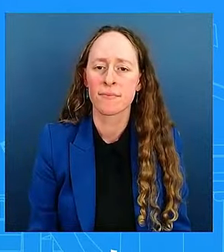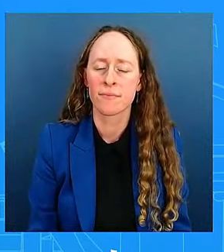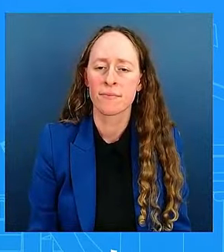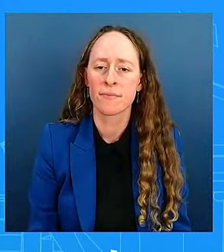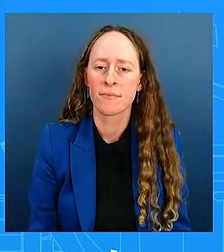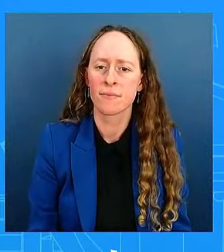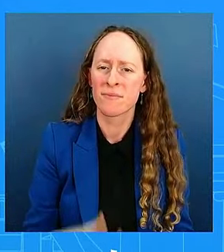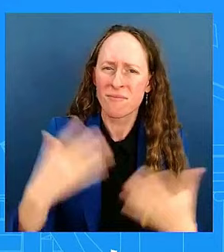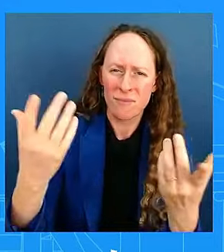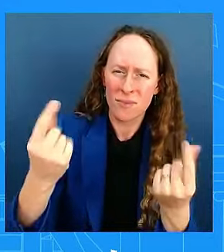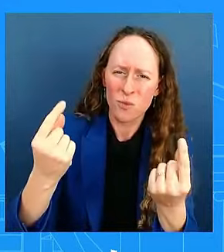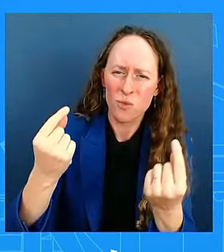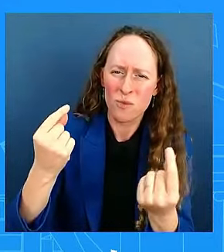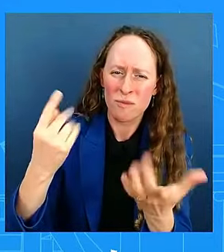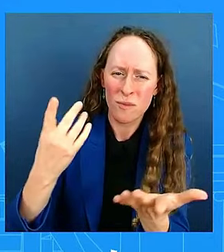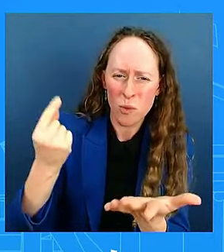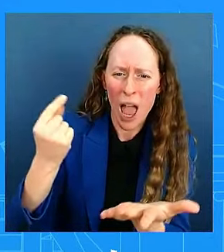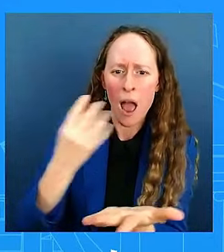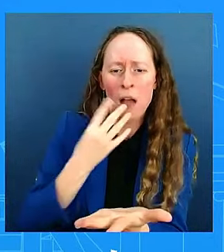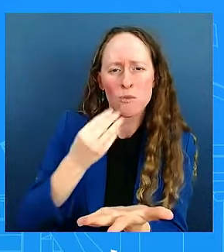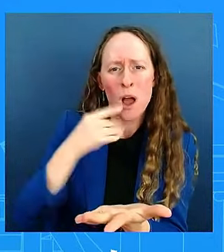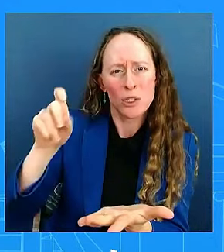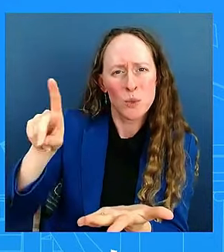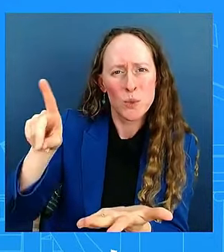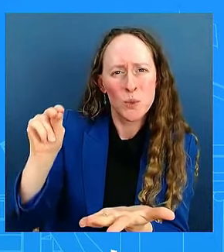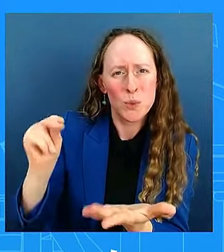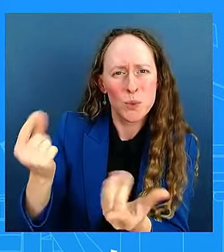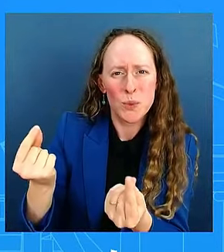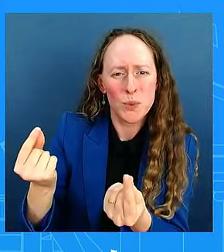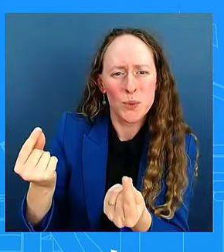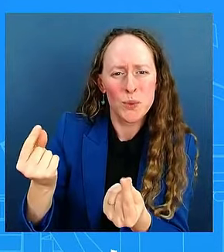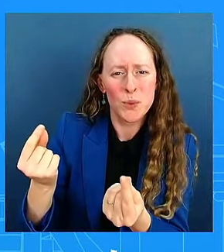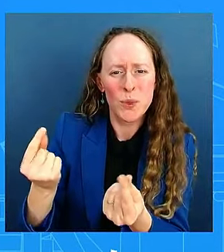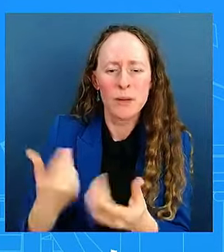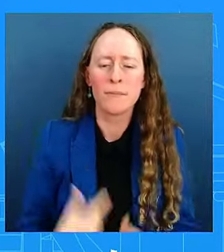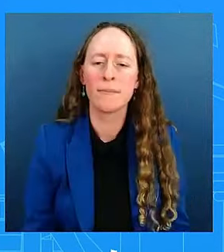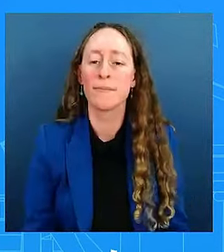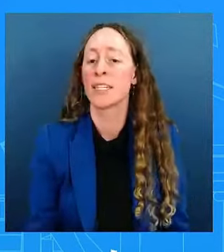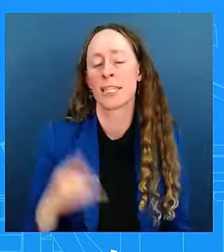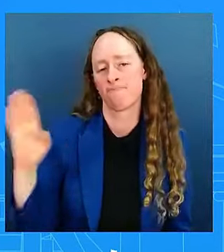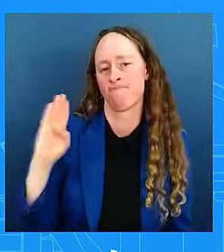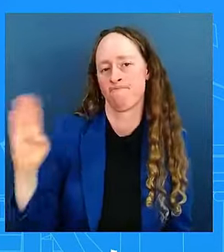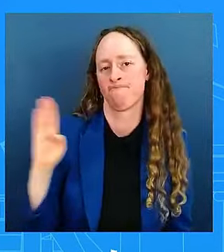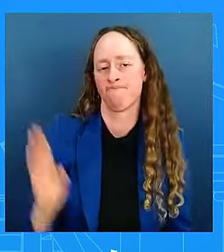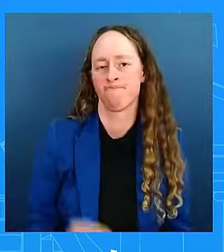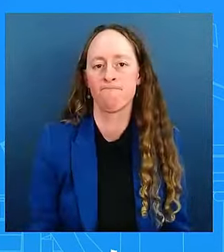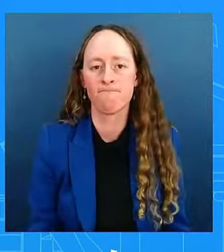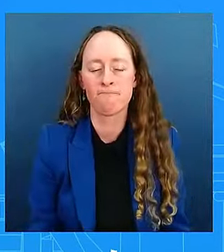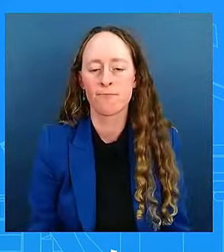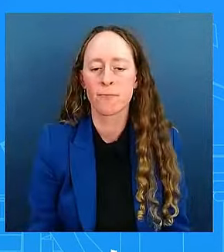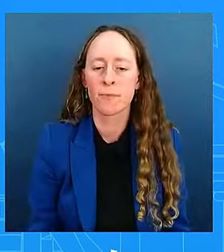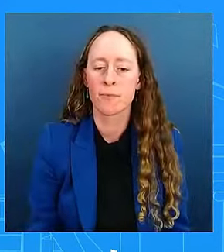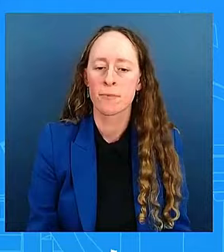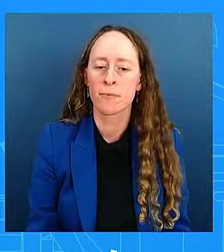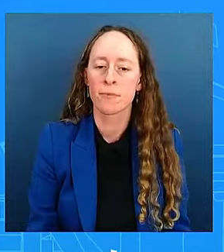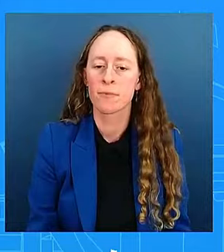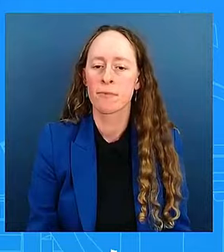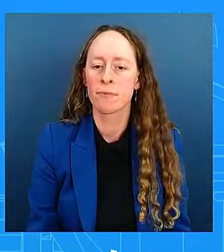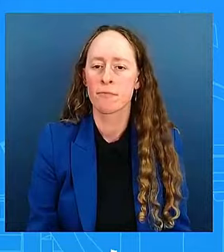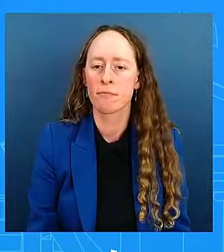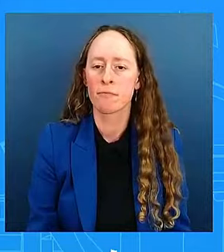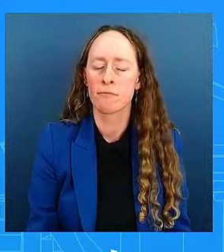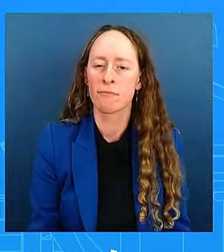me and them. All right, we've got to move on. Go ahead, Tal. The election is a month away. One, I'd like to know how you're feeling about how this election is going.